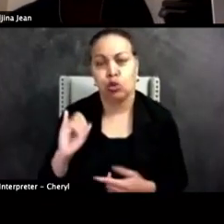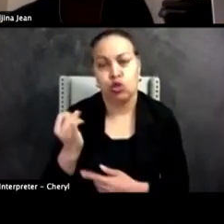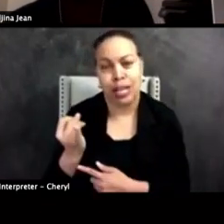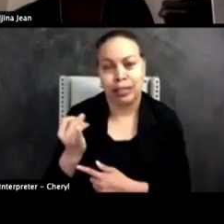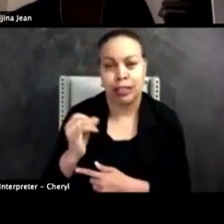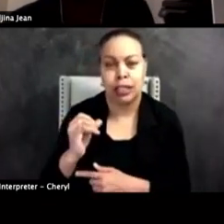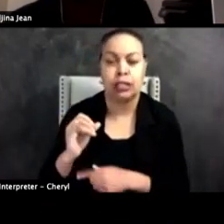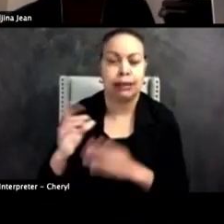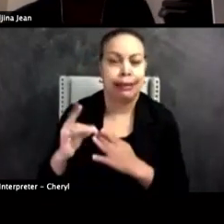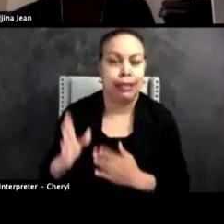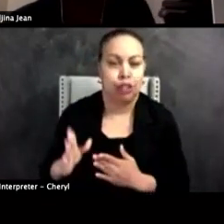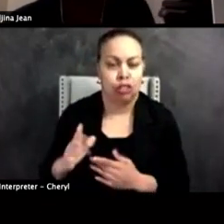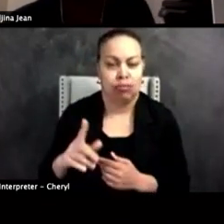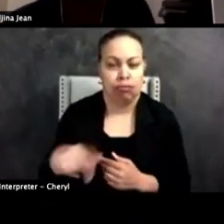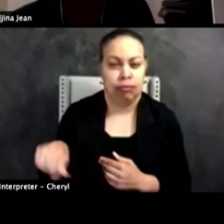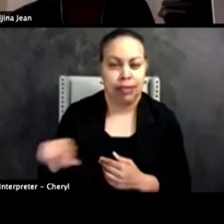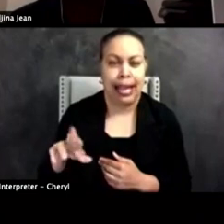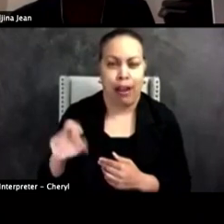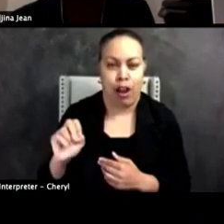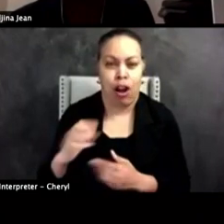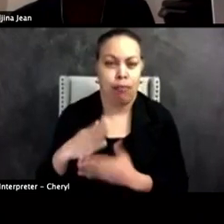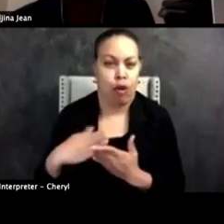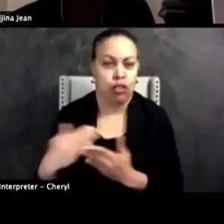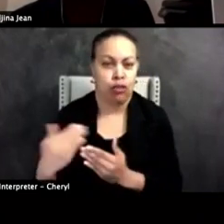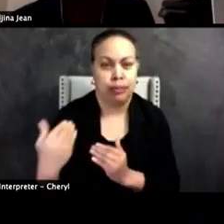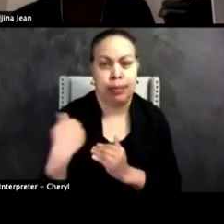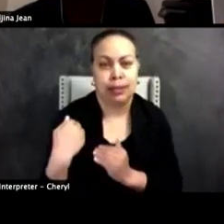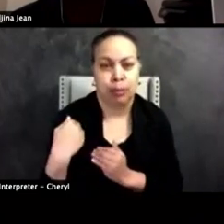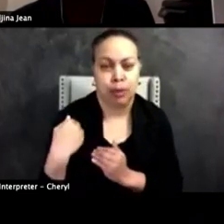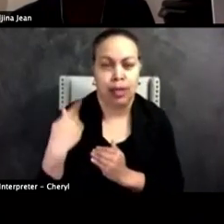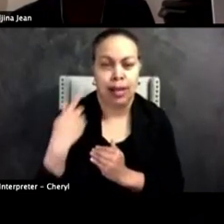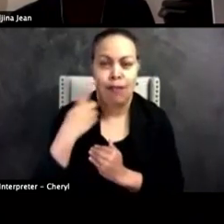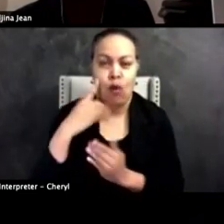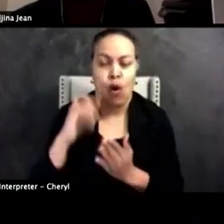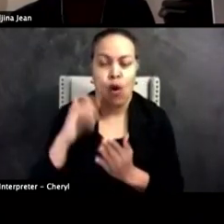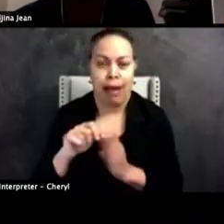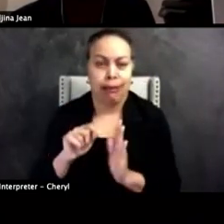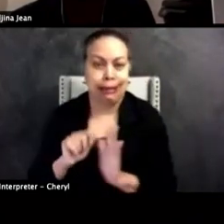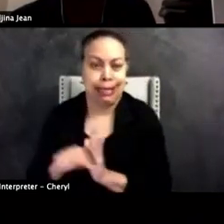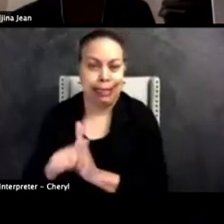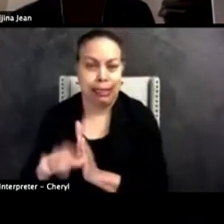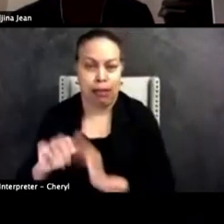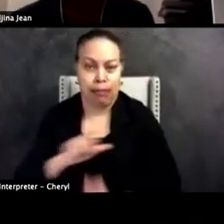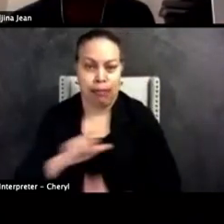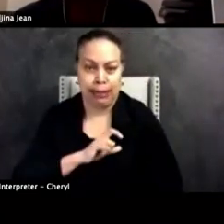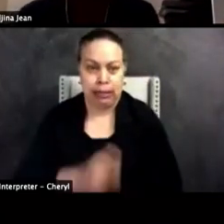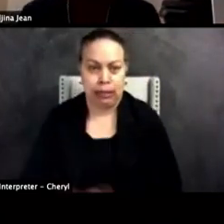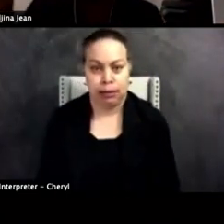warriors are in any part responsible for the ambush killings of police?